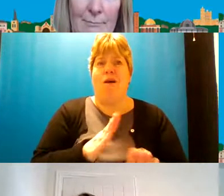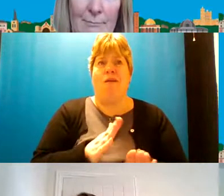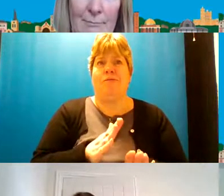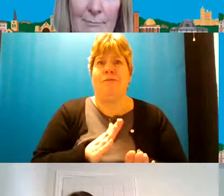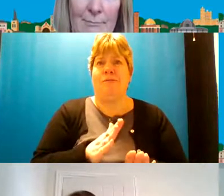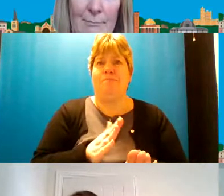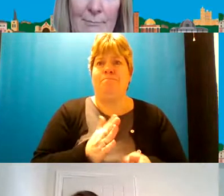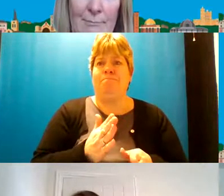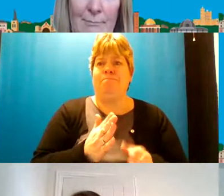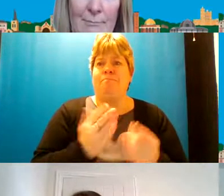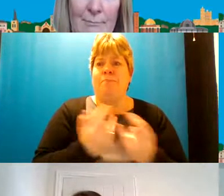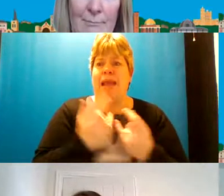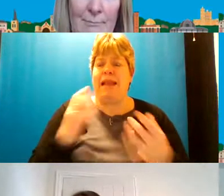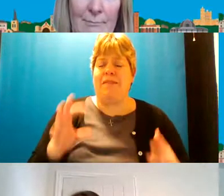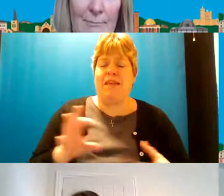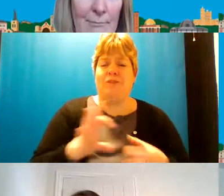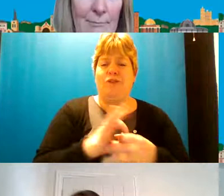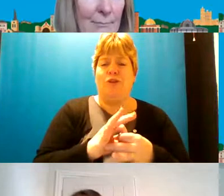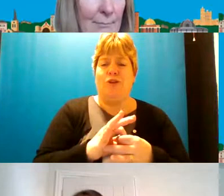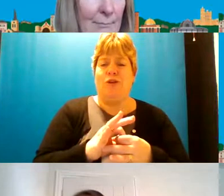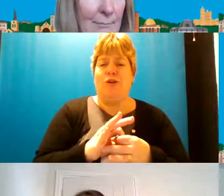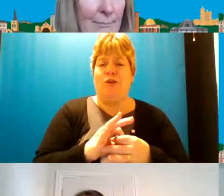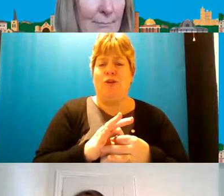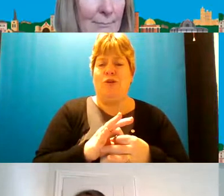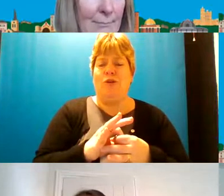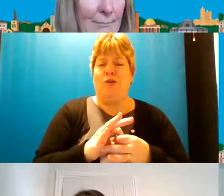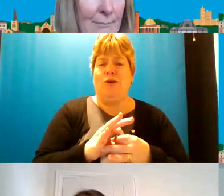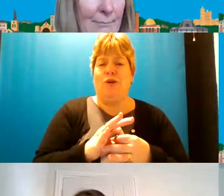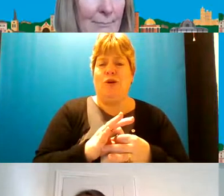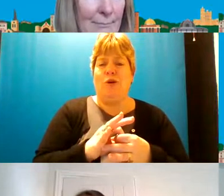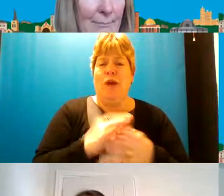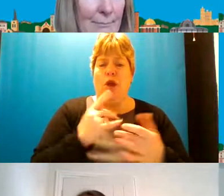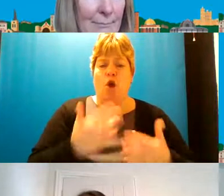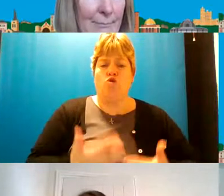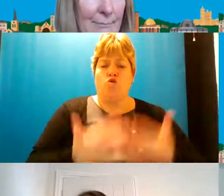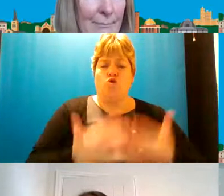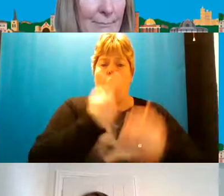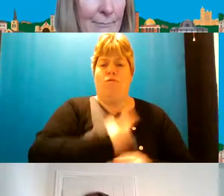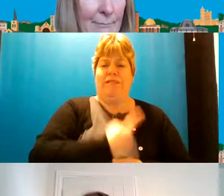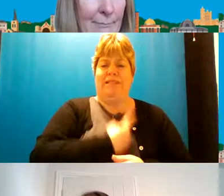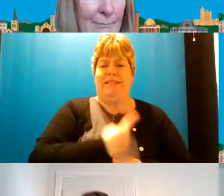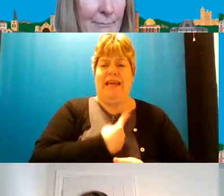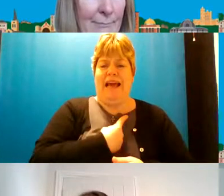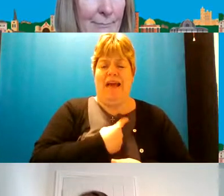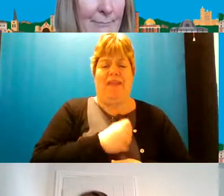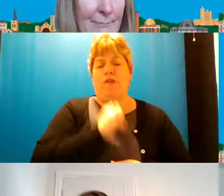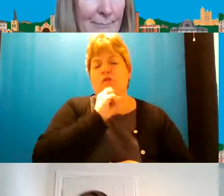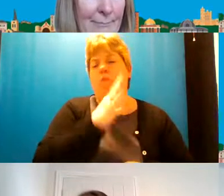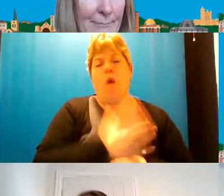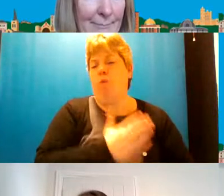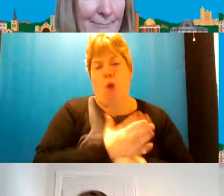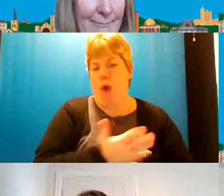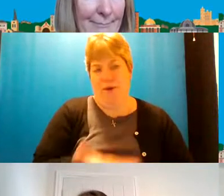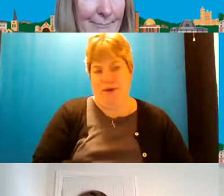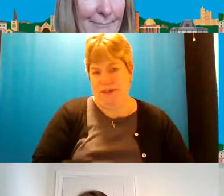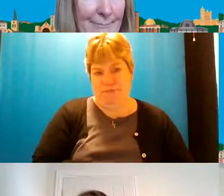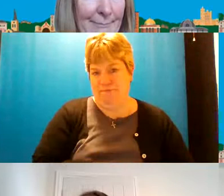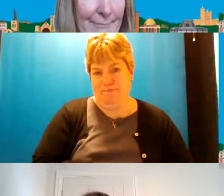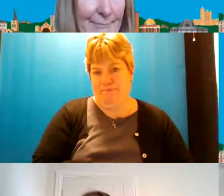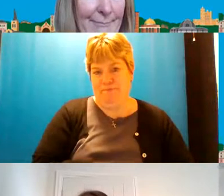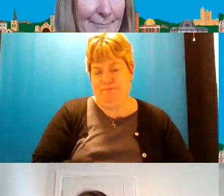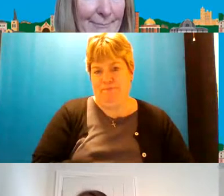anything to do with a likert scale or anything like that where you're scoring yourself because that just it's just not going to work with them um